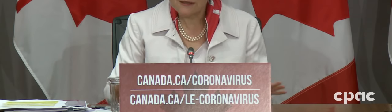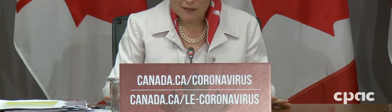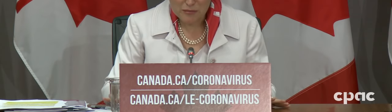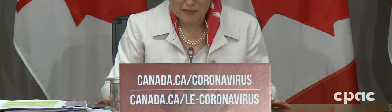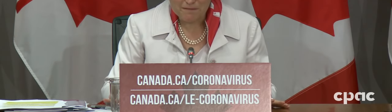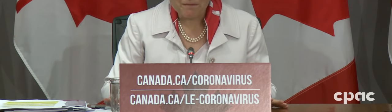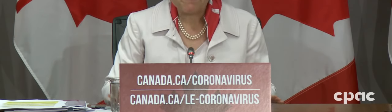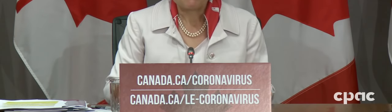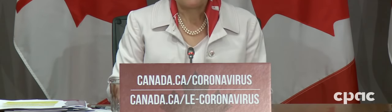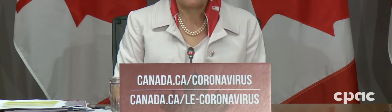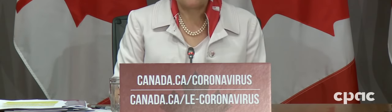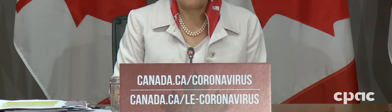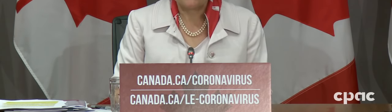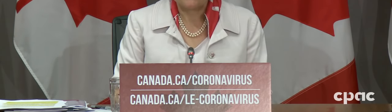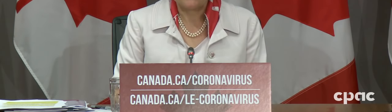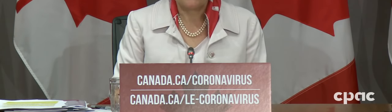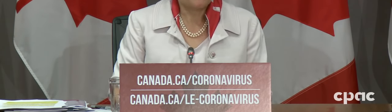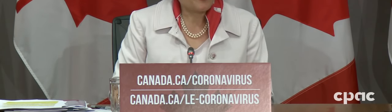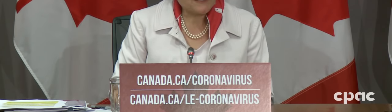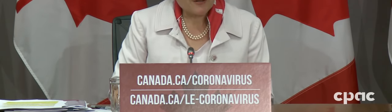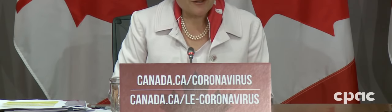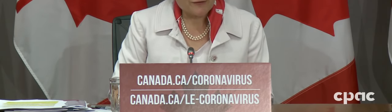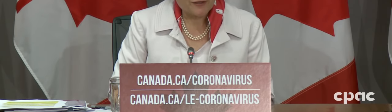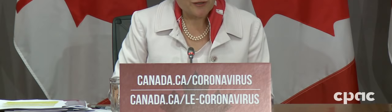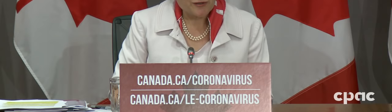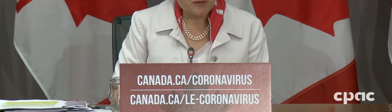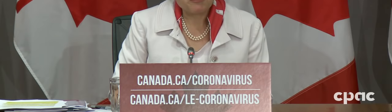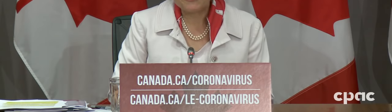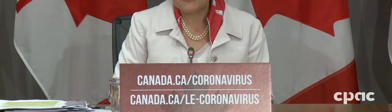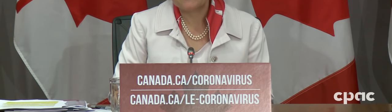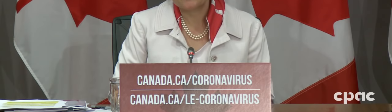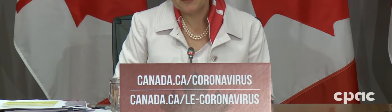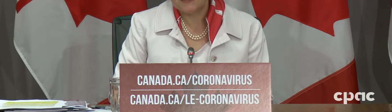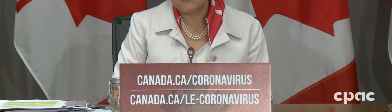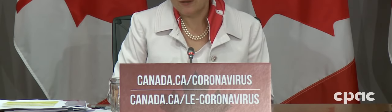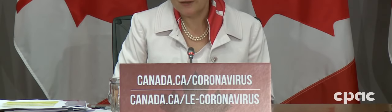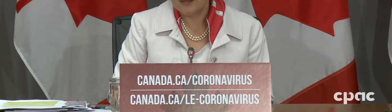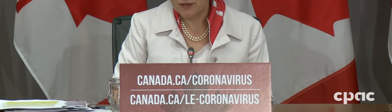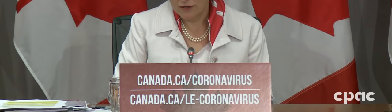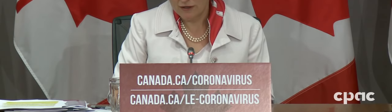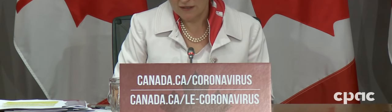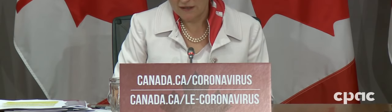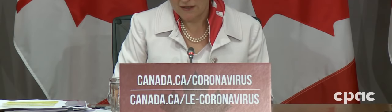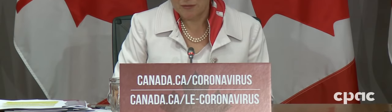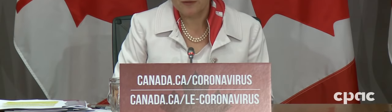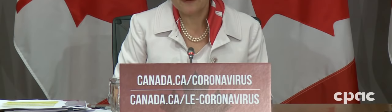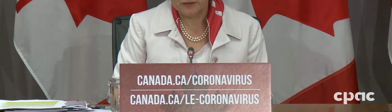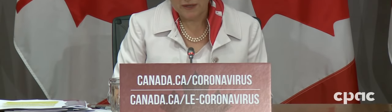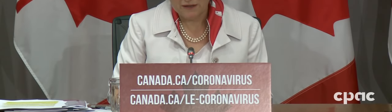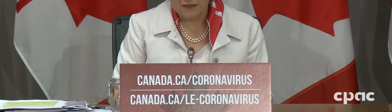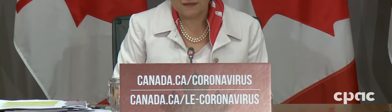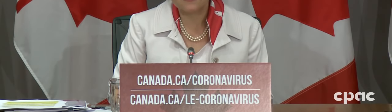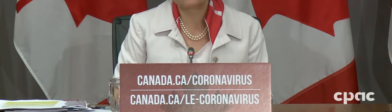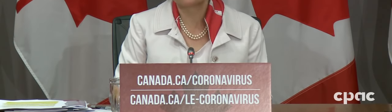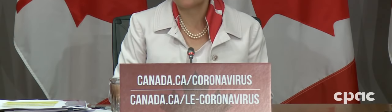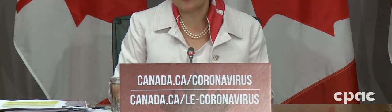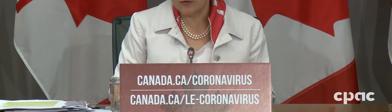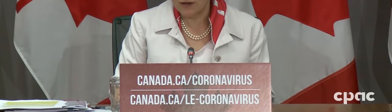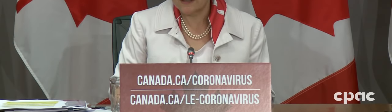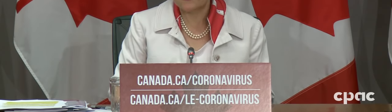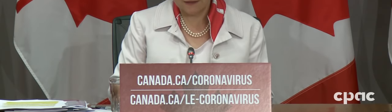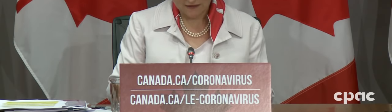house a little bit. I know it's hard for you, but it is really also a hard time for parents